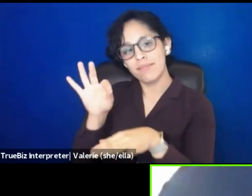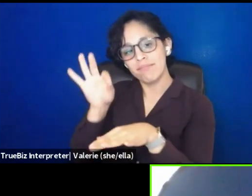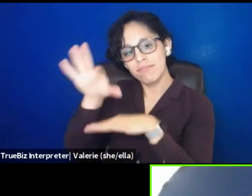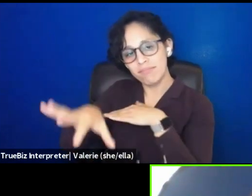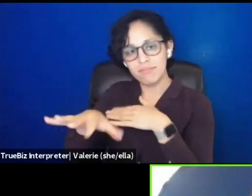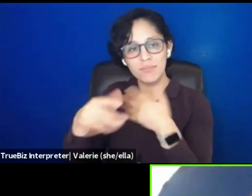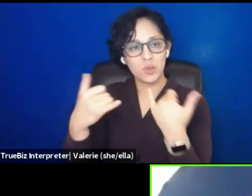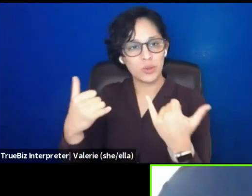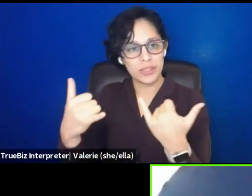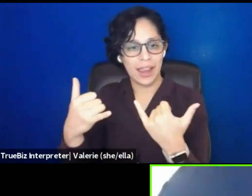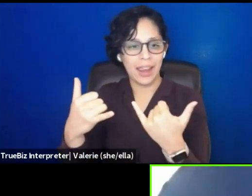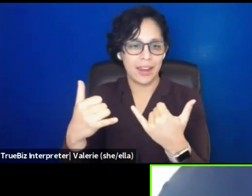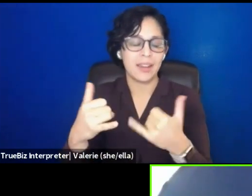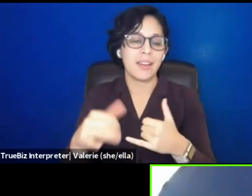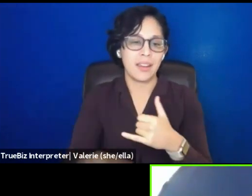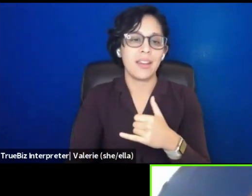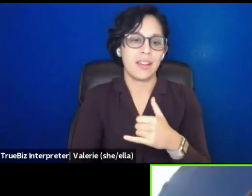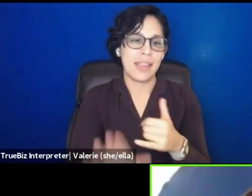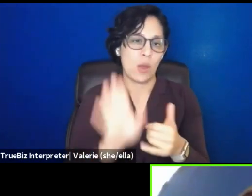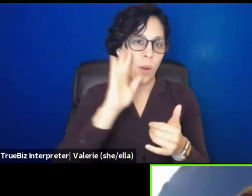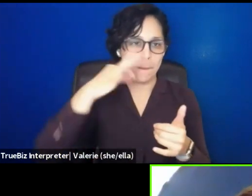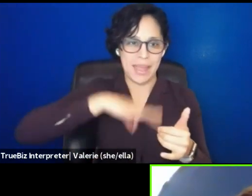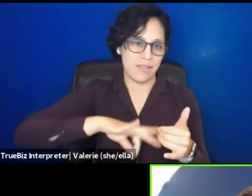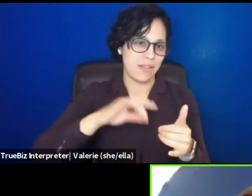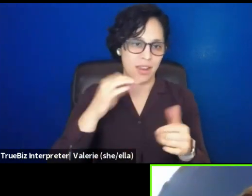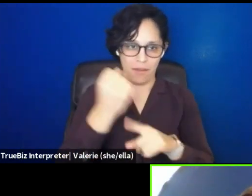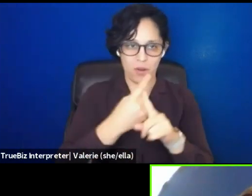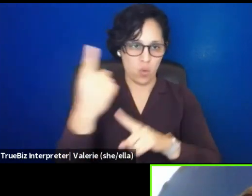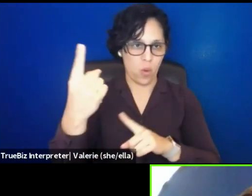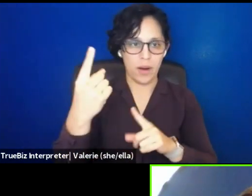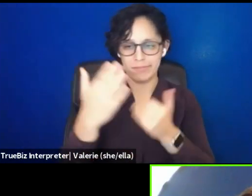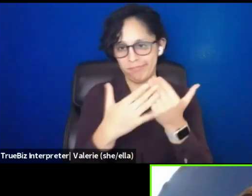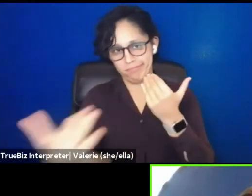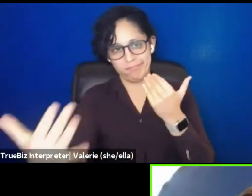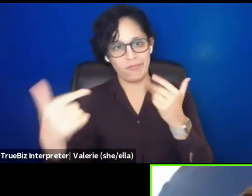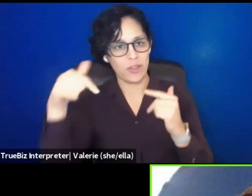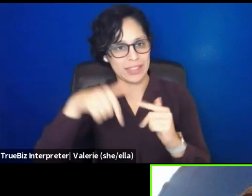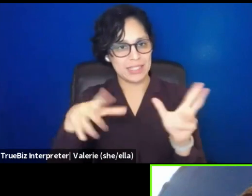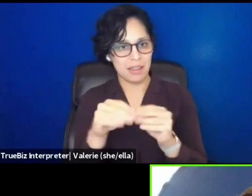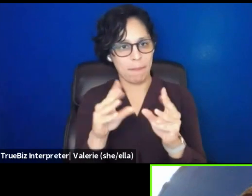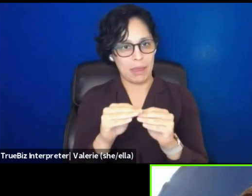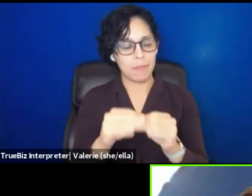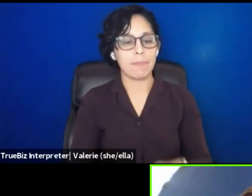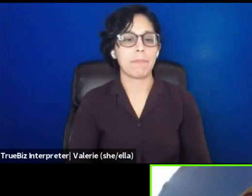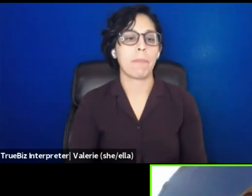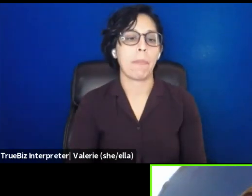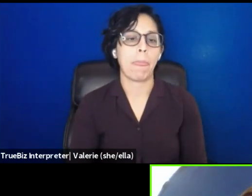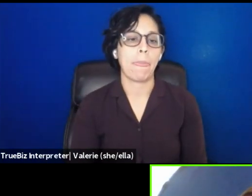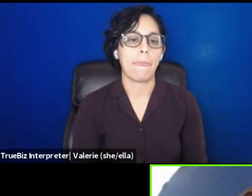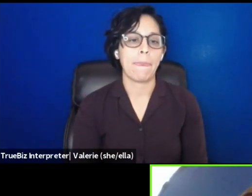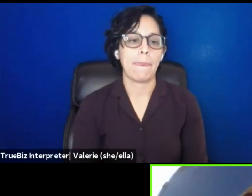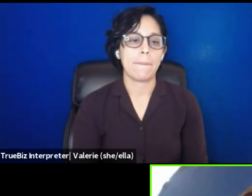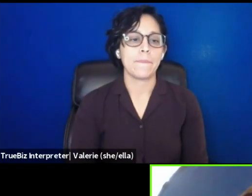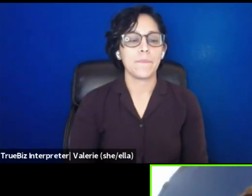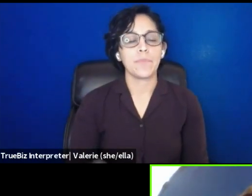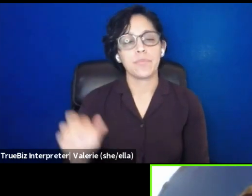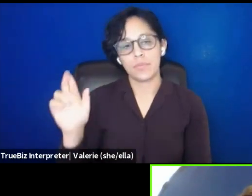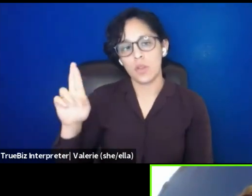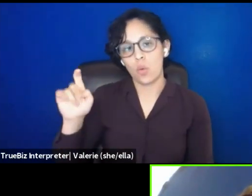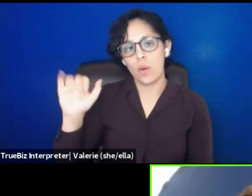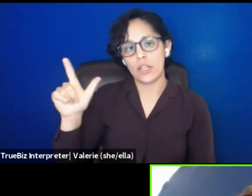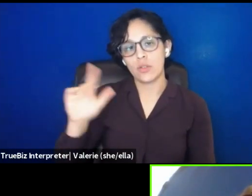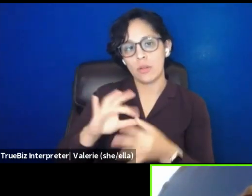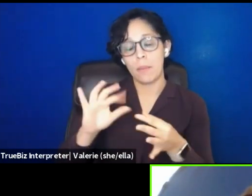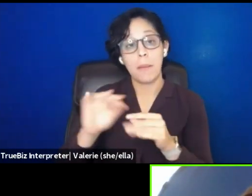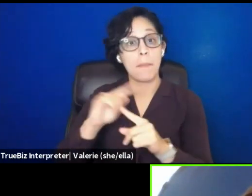everyone moving forward in the summit, but just how you talked about, um, you know, creating caregiver support as anti